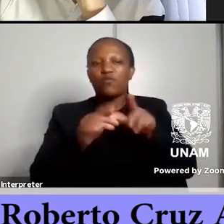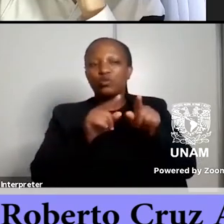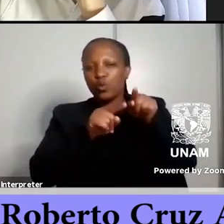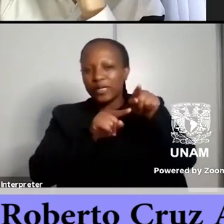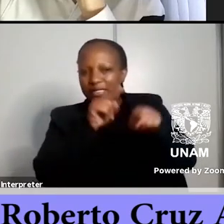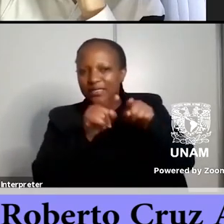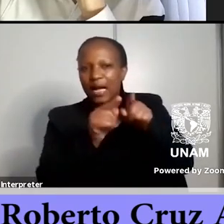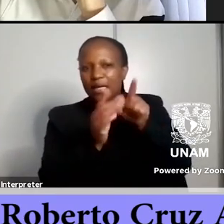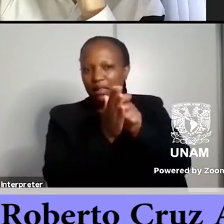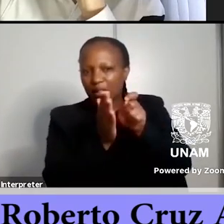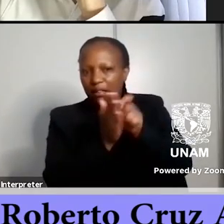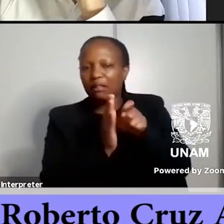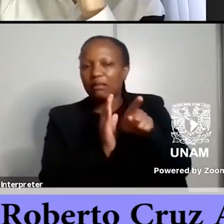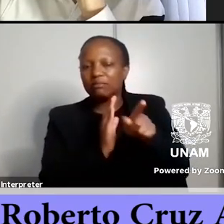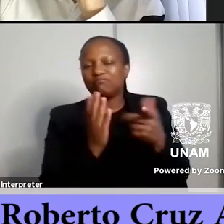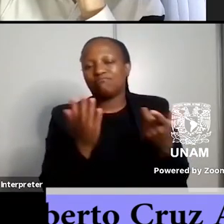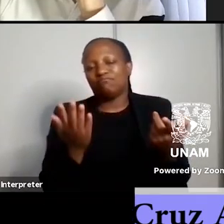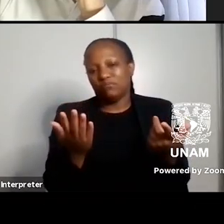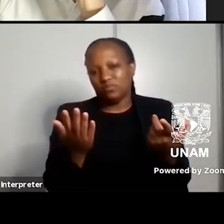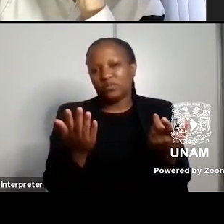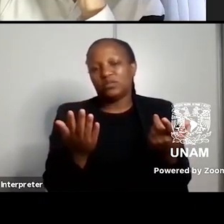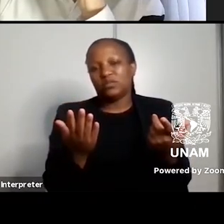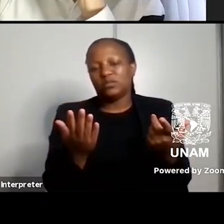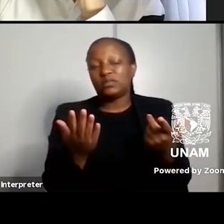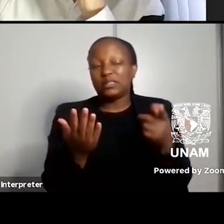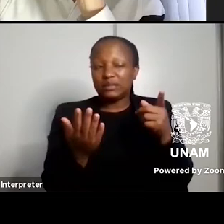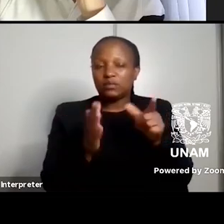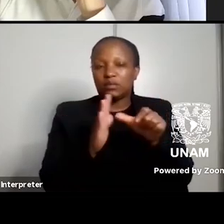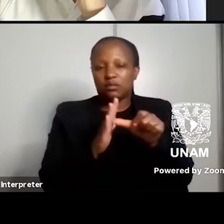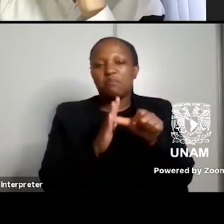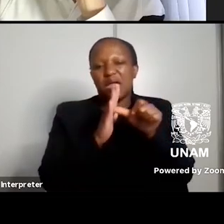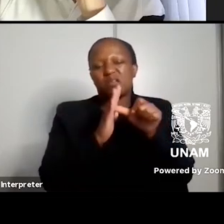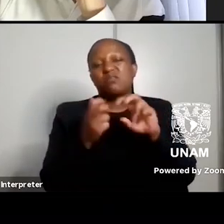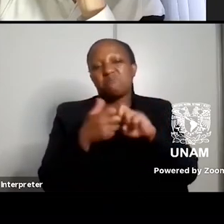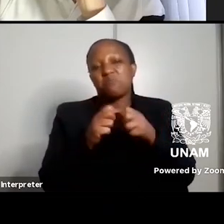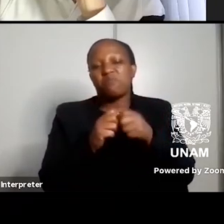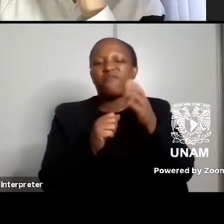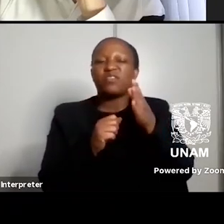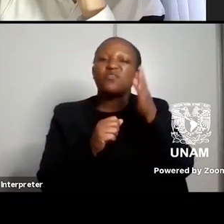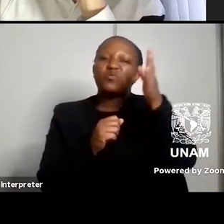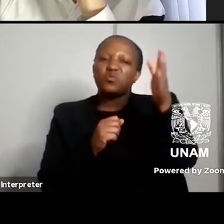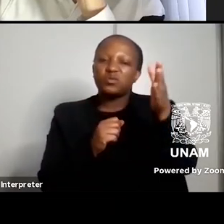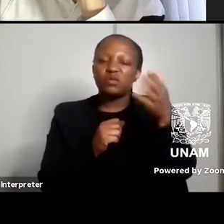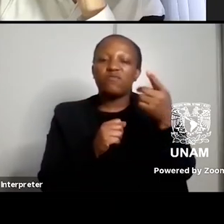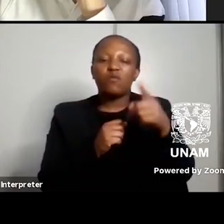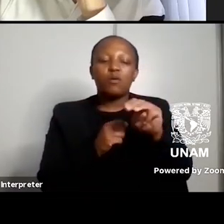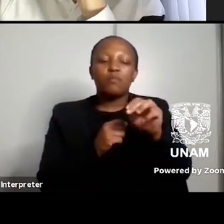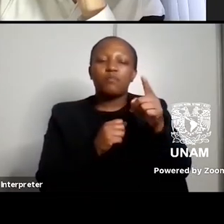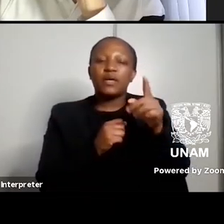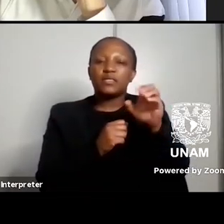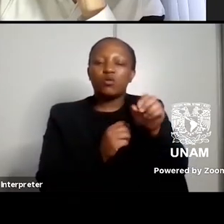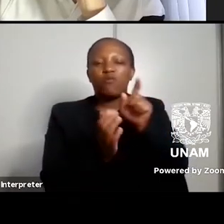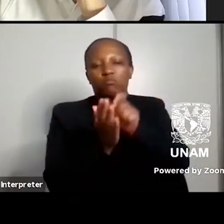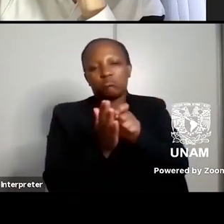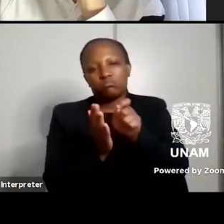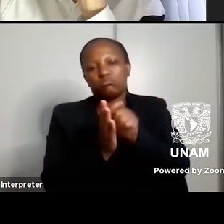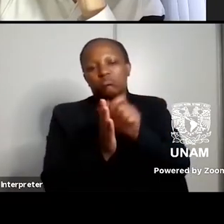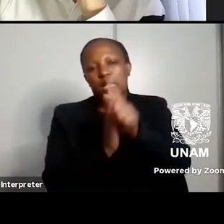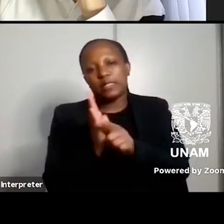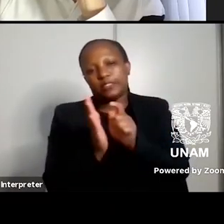that's I think that's going to be one of the main problems in the near future in Mexican contemporary literature yeah